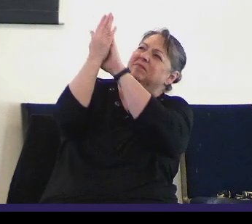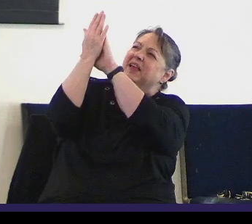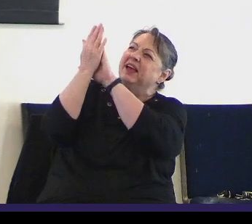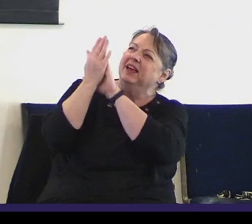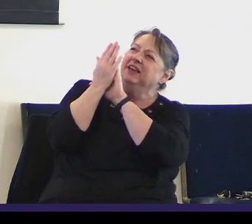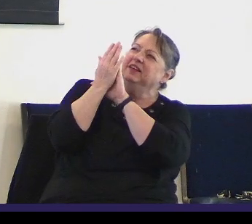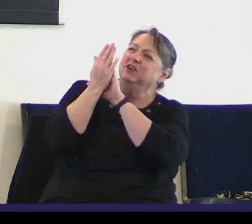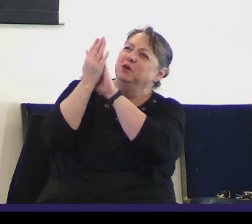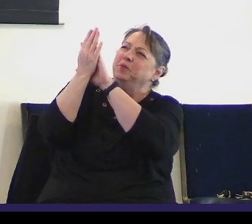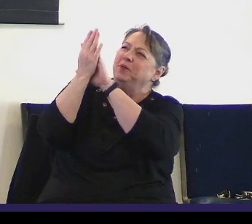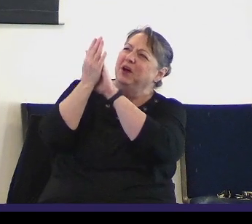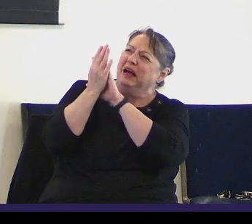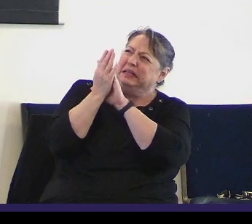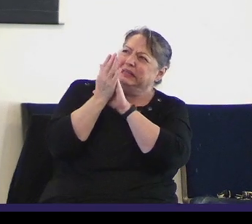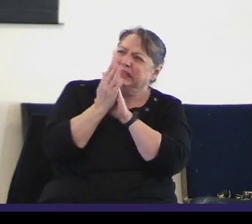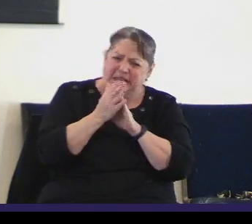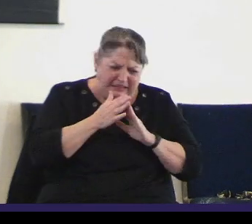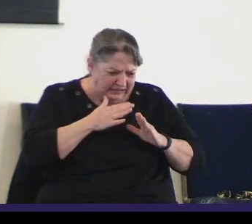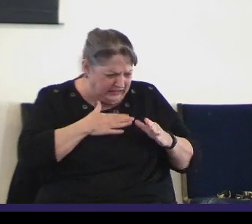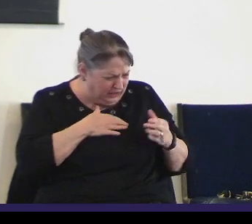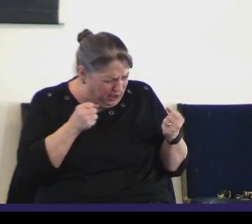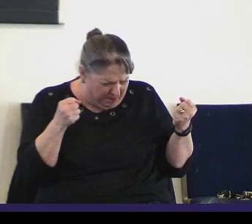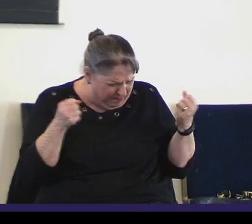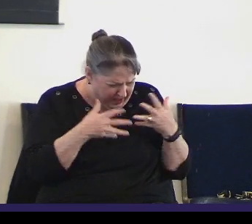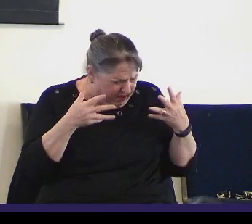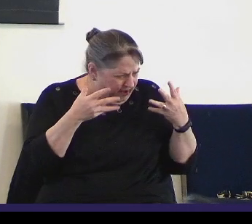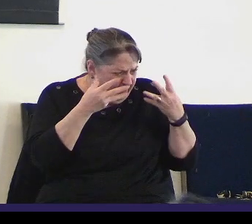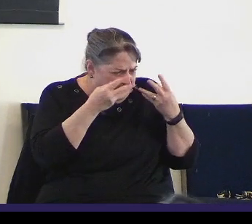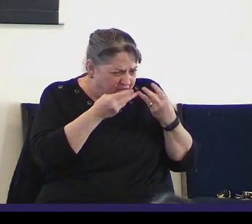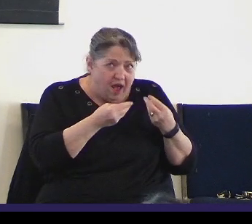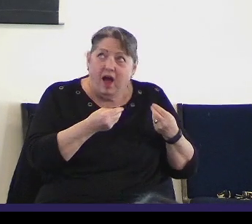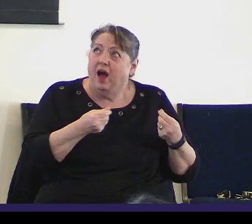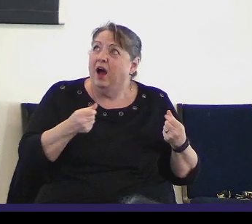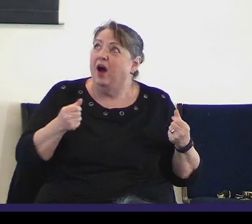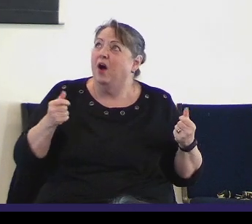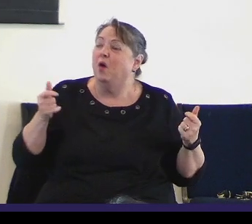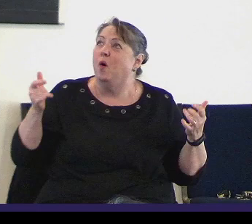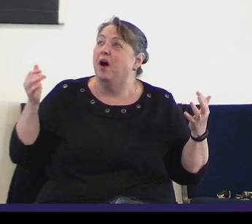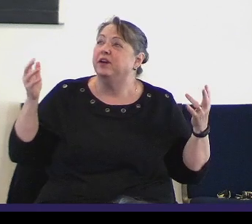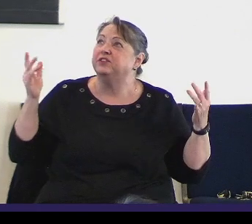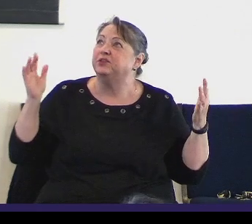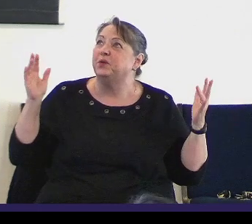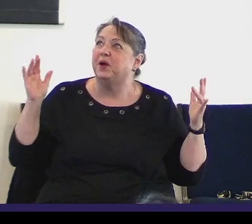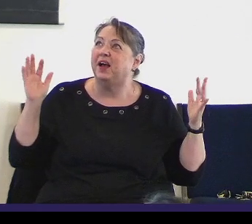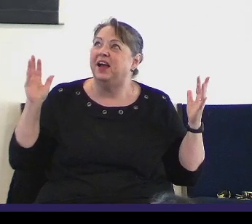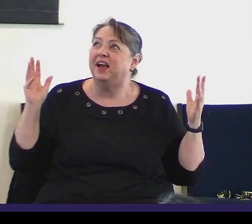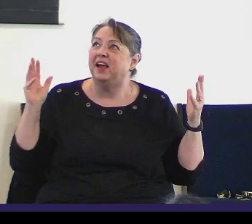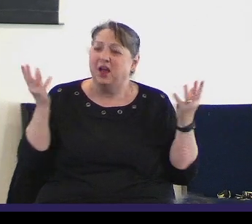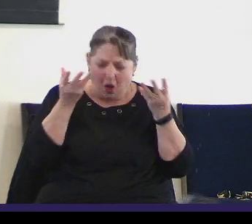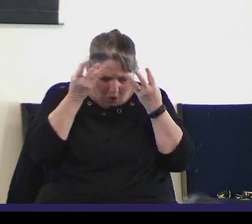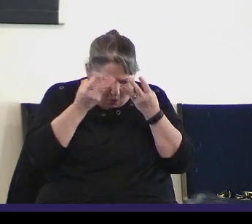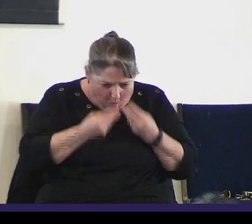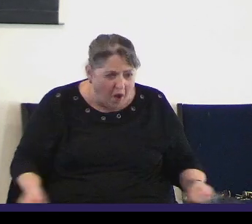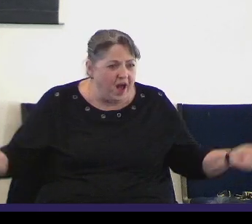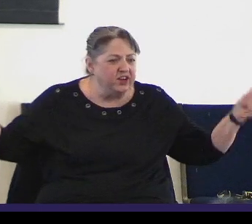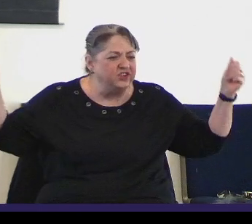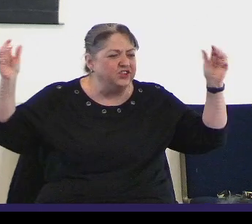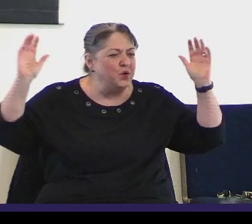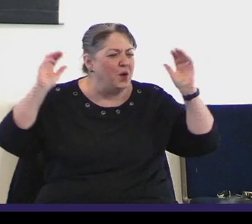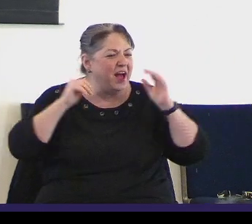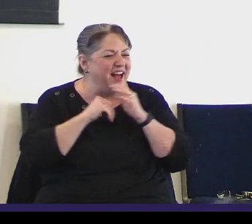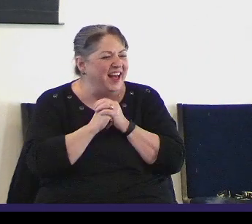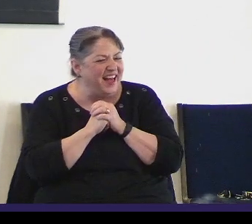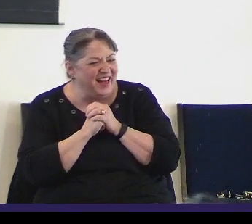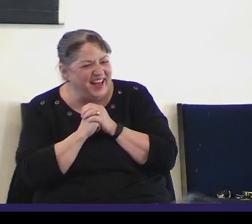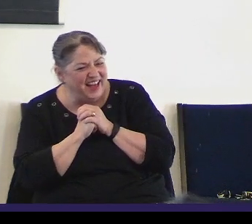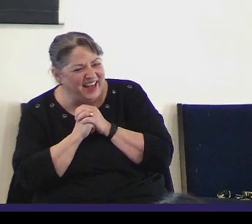Hosanna, your presence, all our fears are washed away. Washed